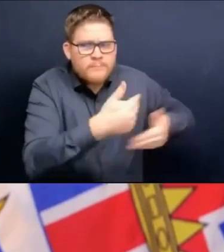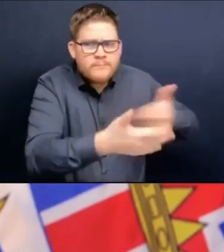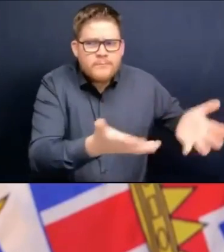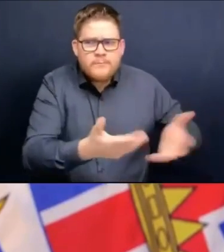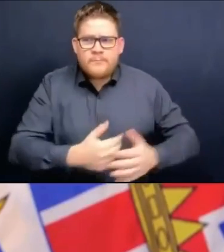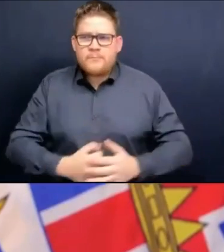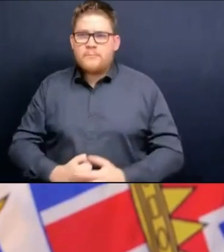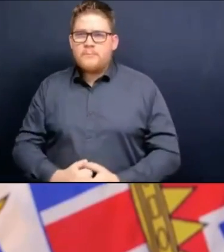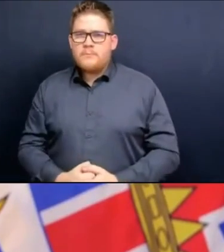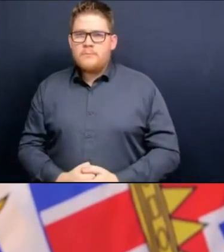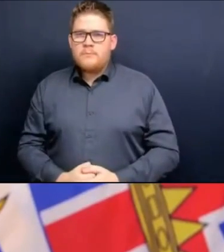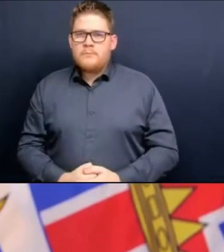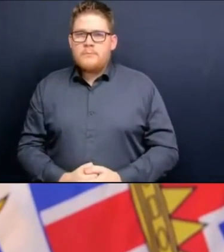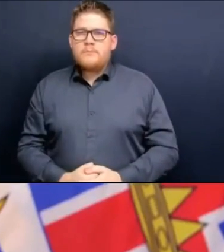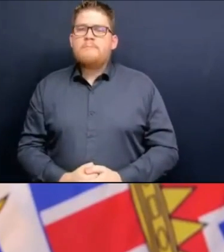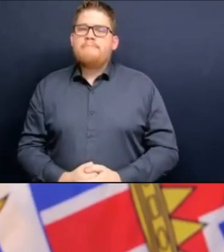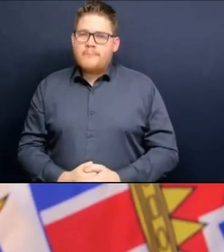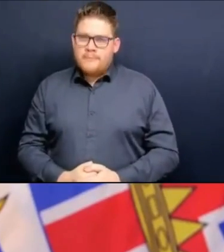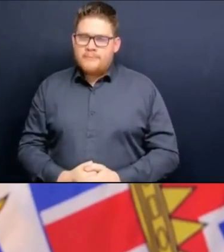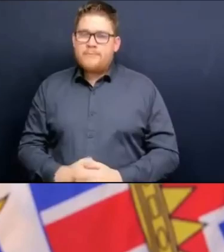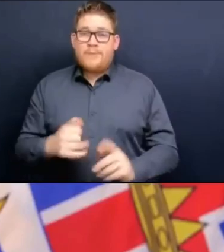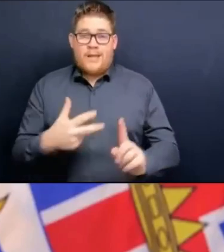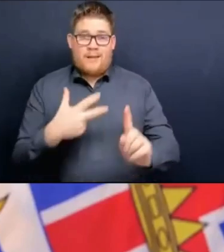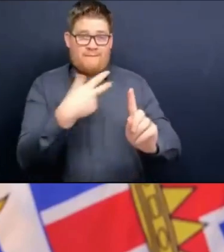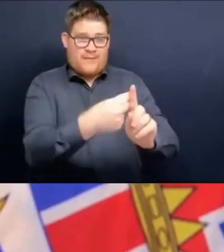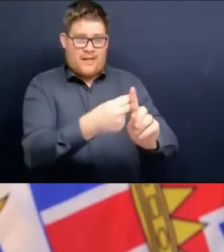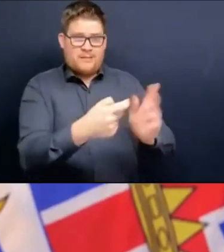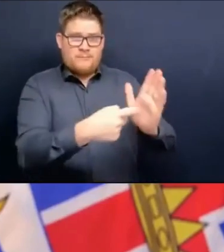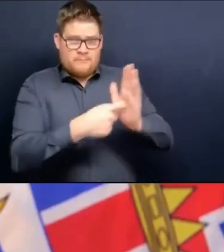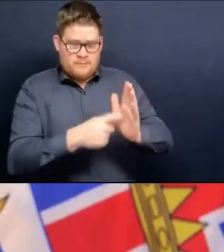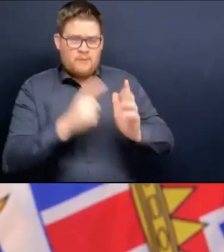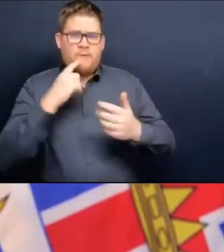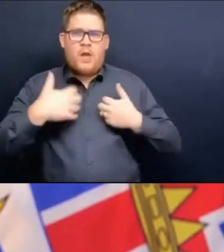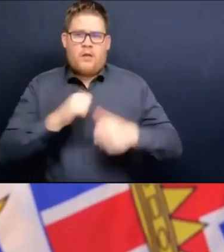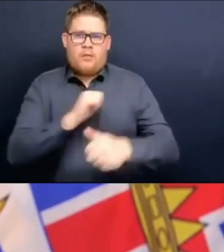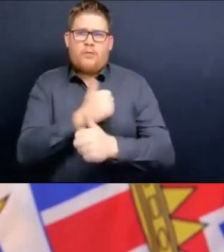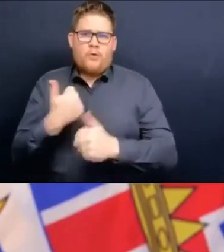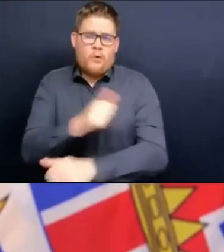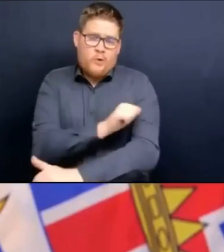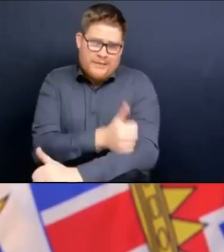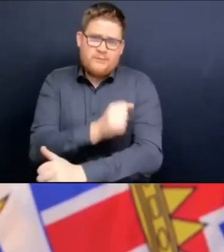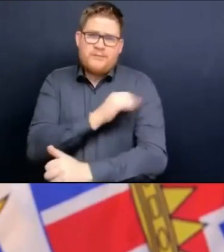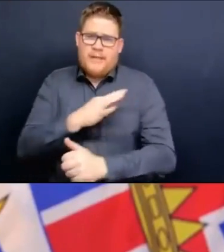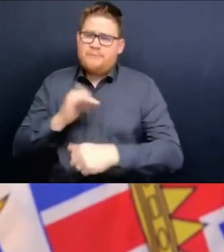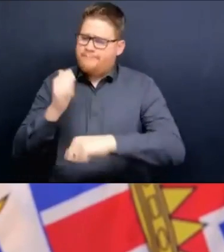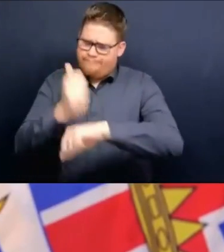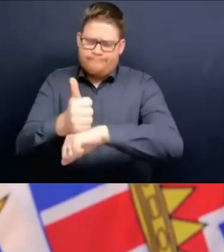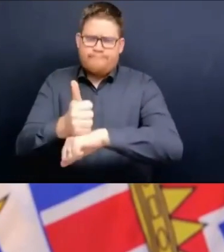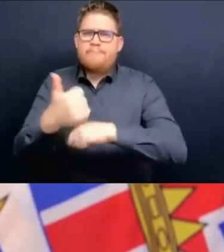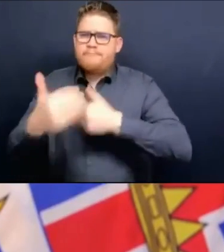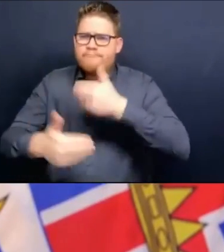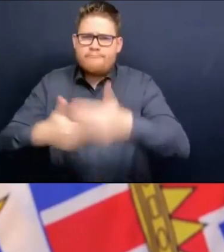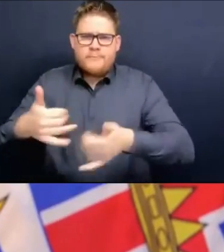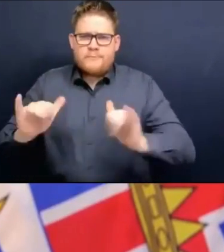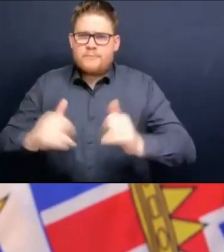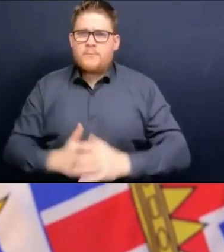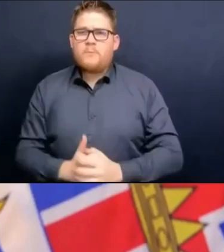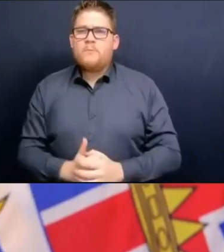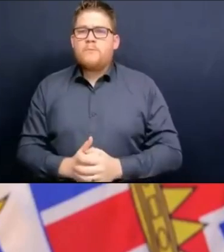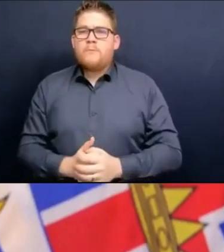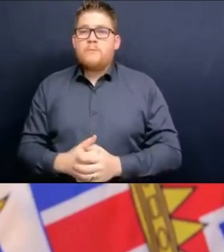worker immunization is still in place, as is the work with the colleges around